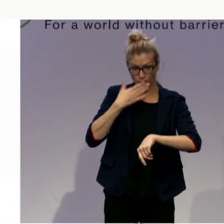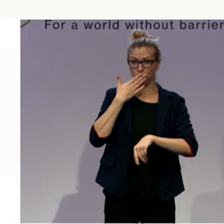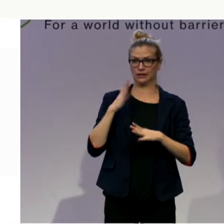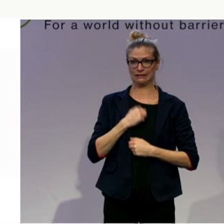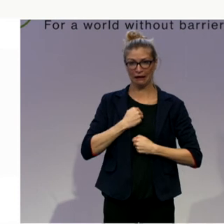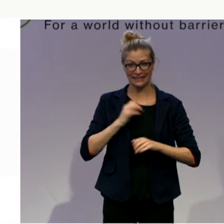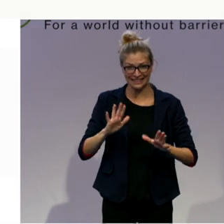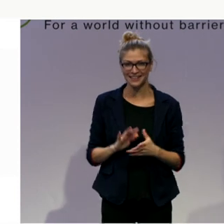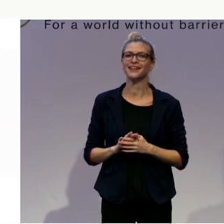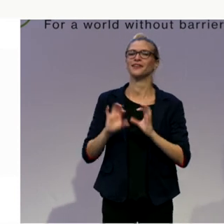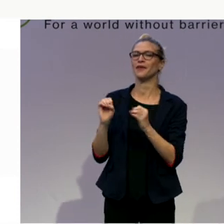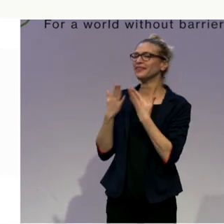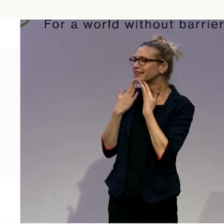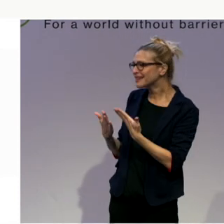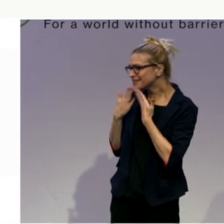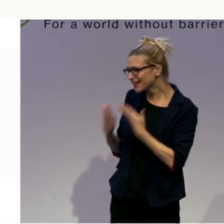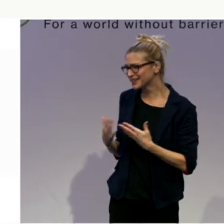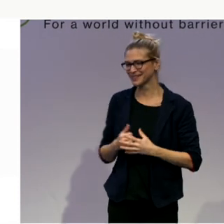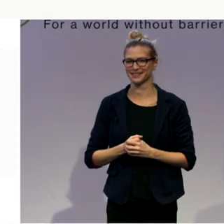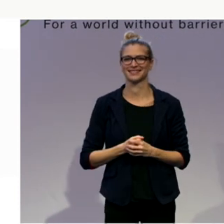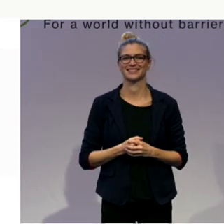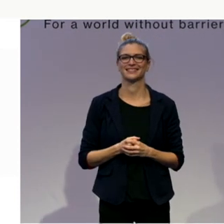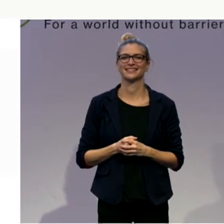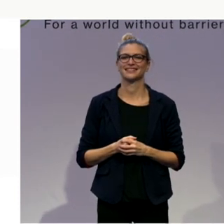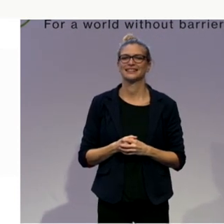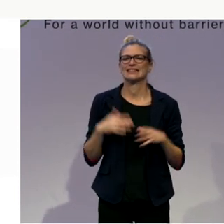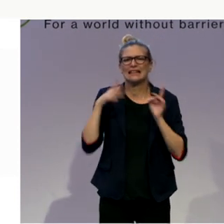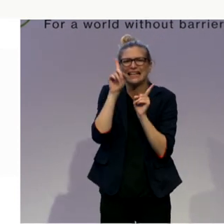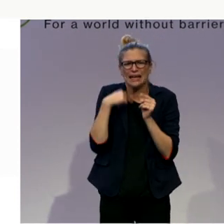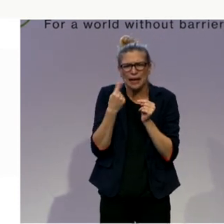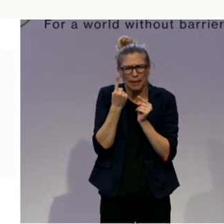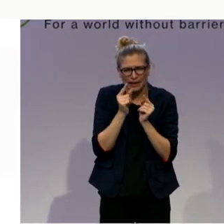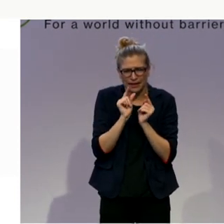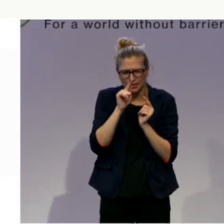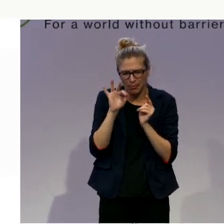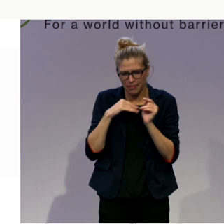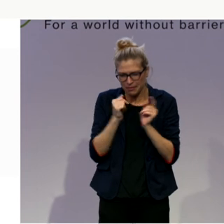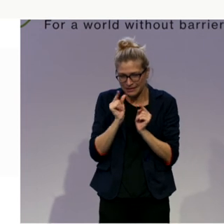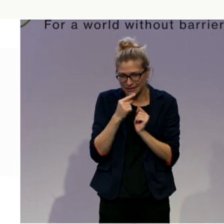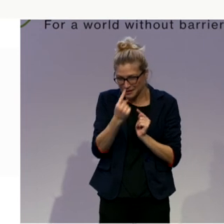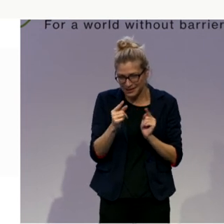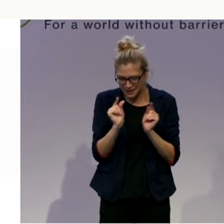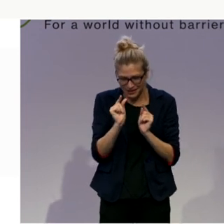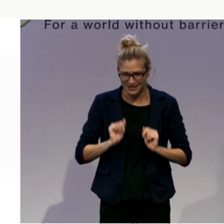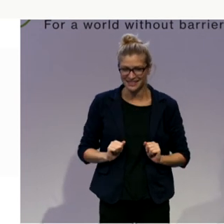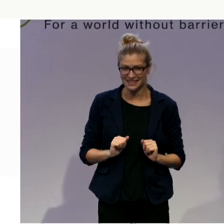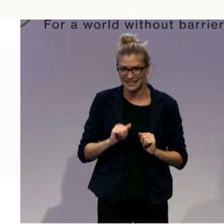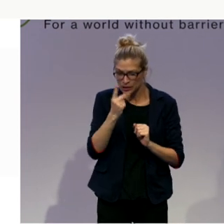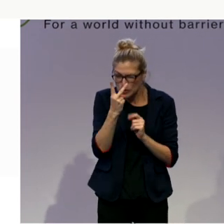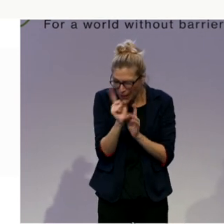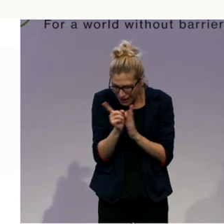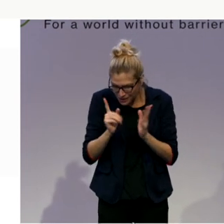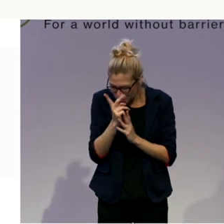Thank you so much. I'm just going to ask Tom very quickly if I may in two minutes to